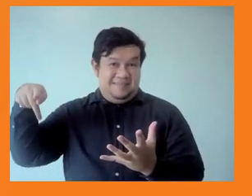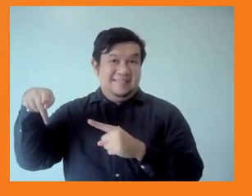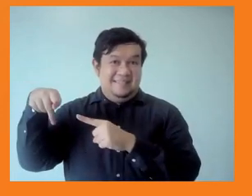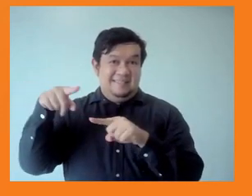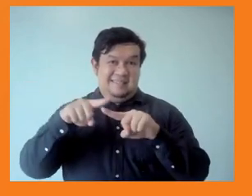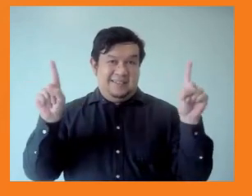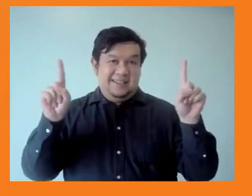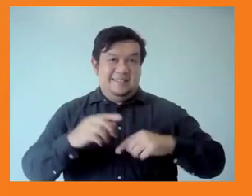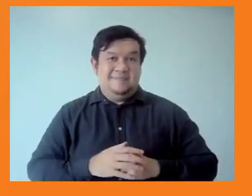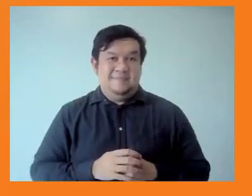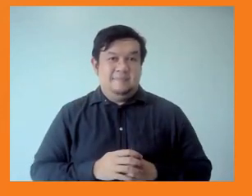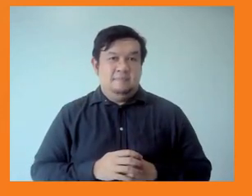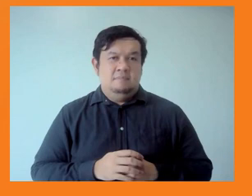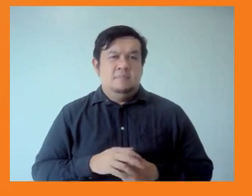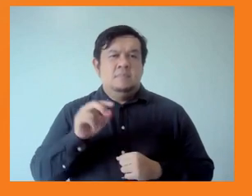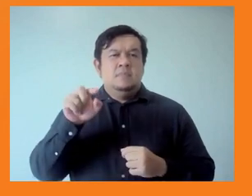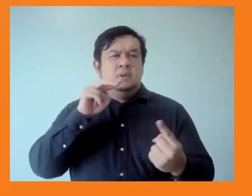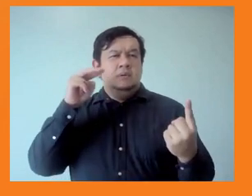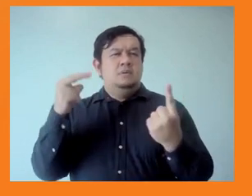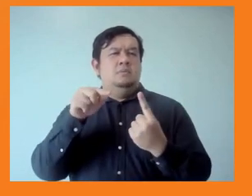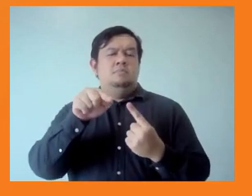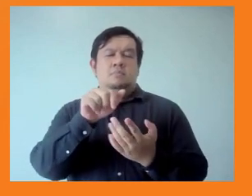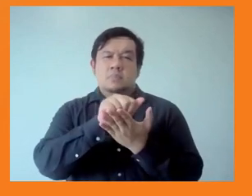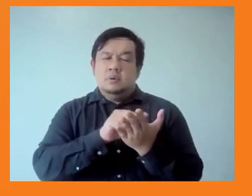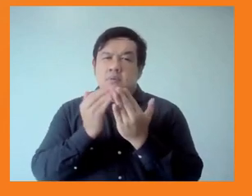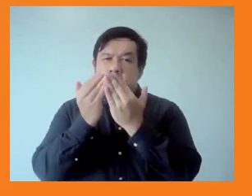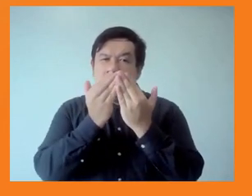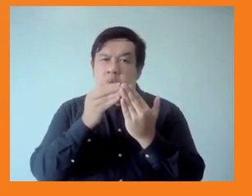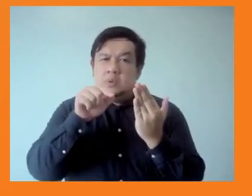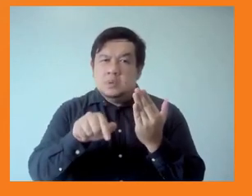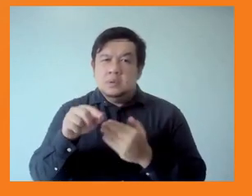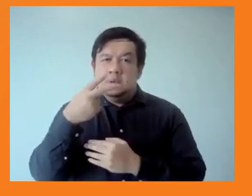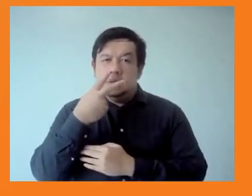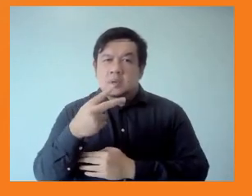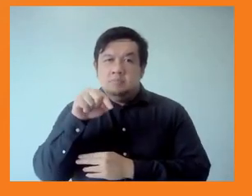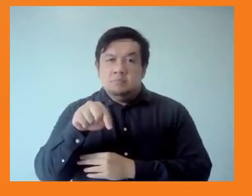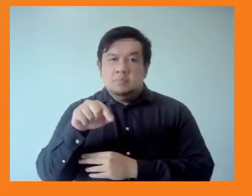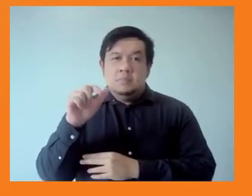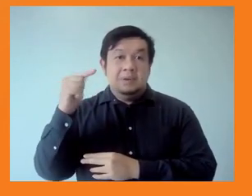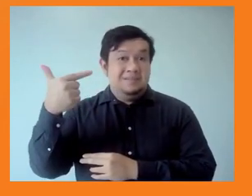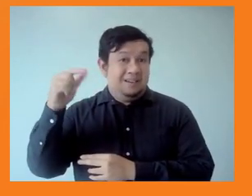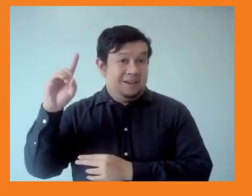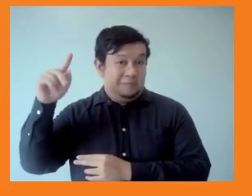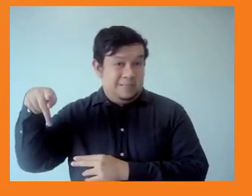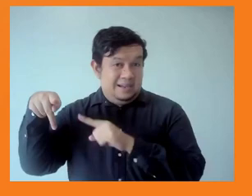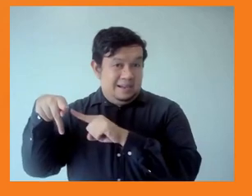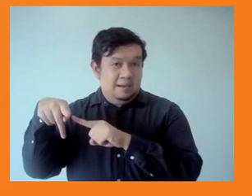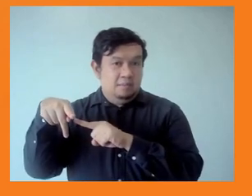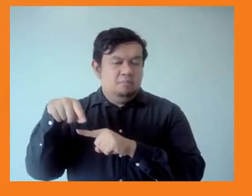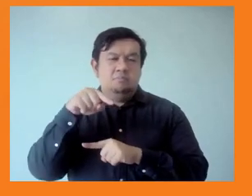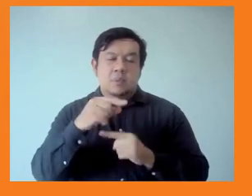there are fatal flaws in GDP that have led to the current inequalities that we're discussing here today.